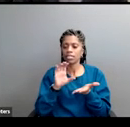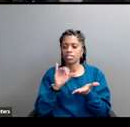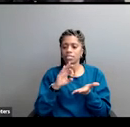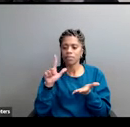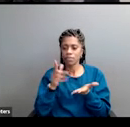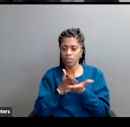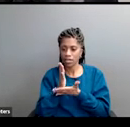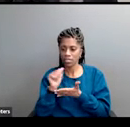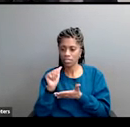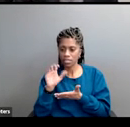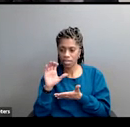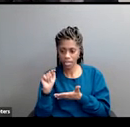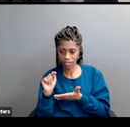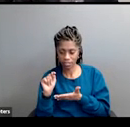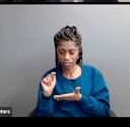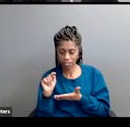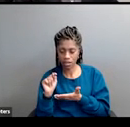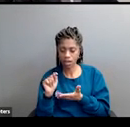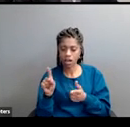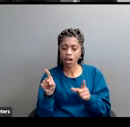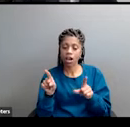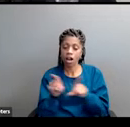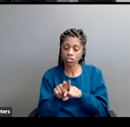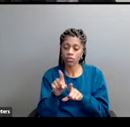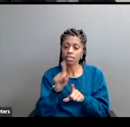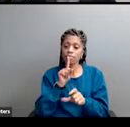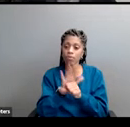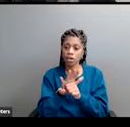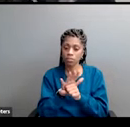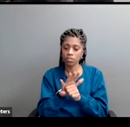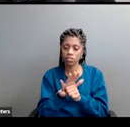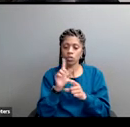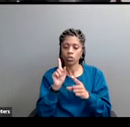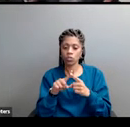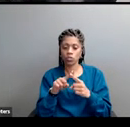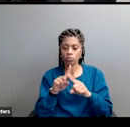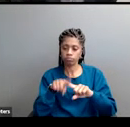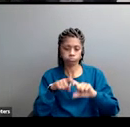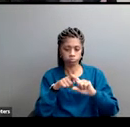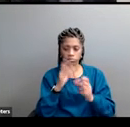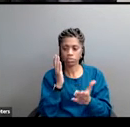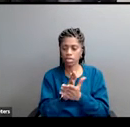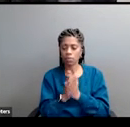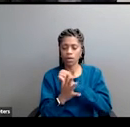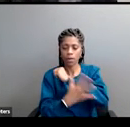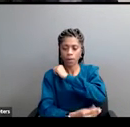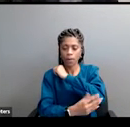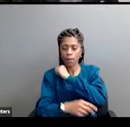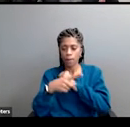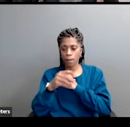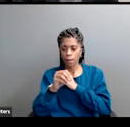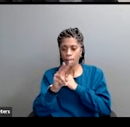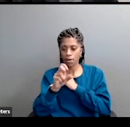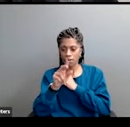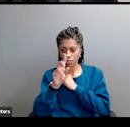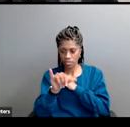he was promising to end poverty in a decade he was saying hey listen 1976 is